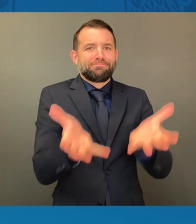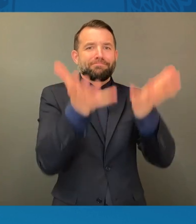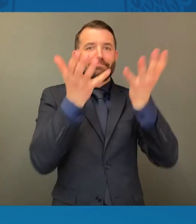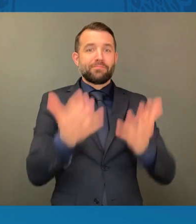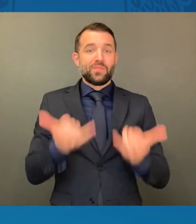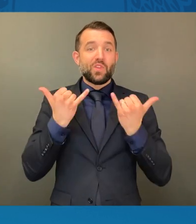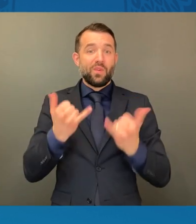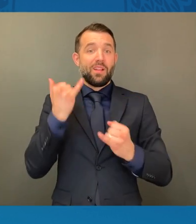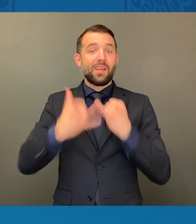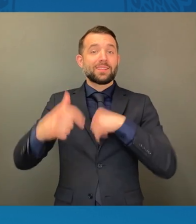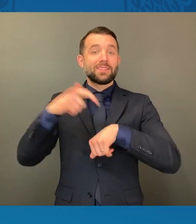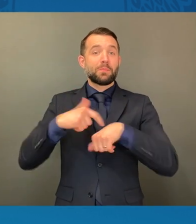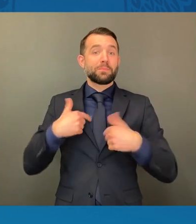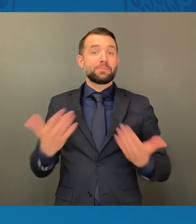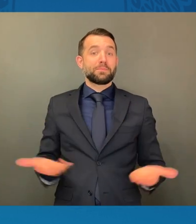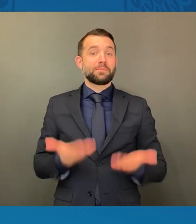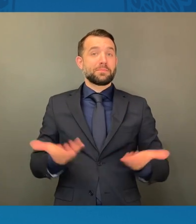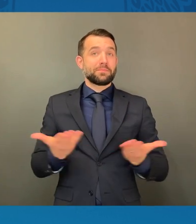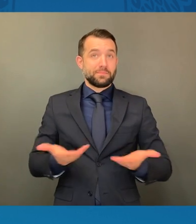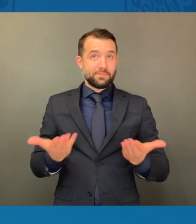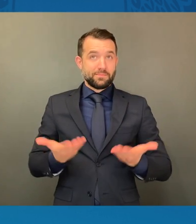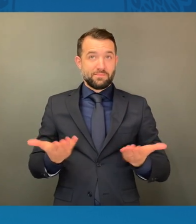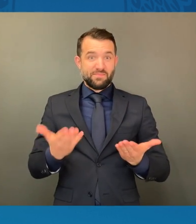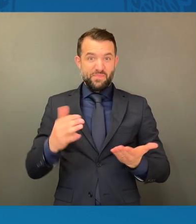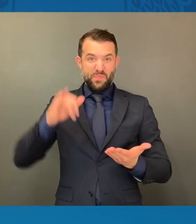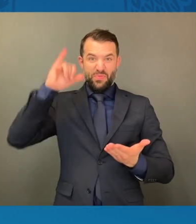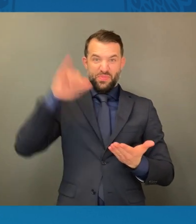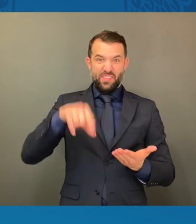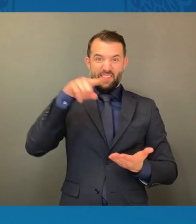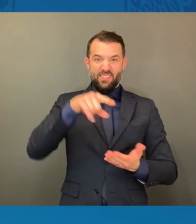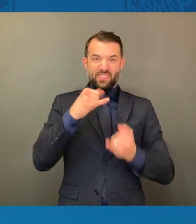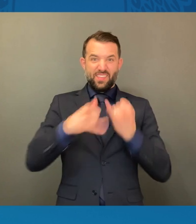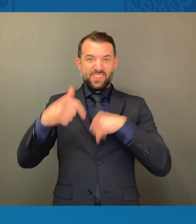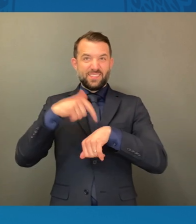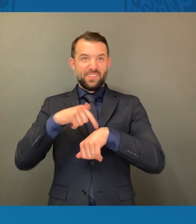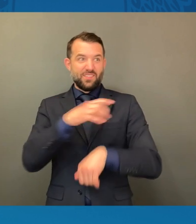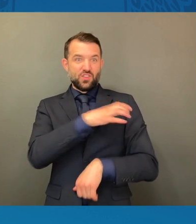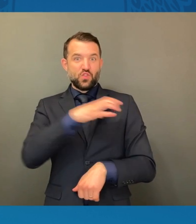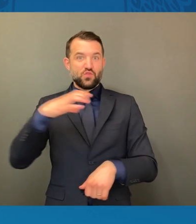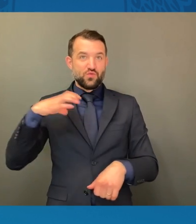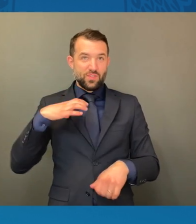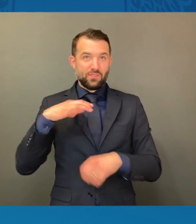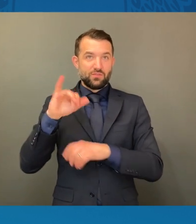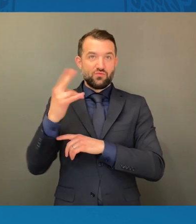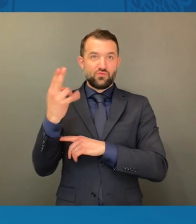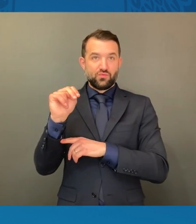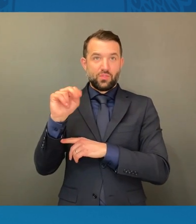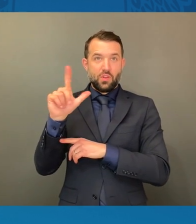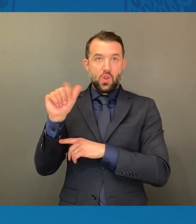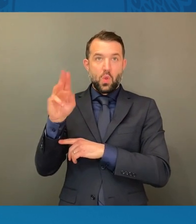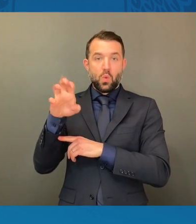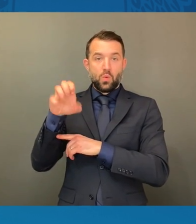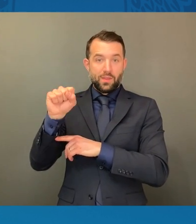was the last time Congressman John Lewis stood on this bridge.